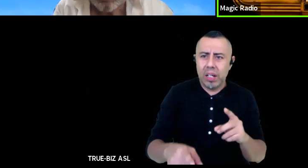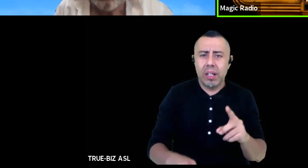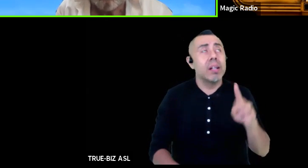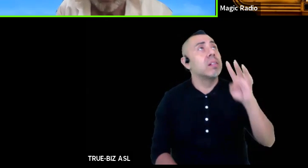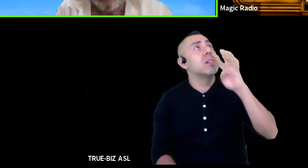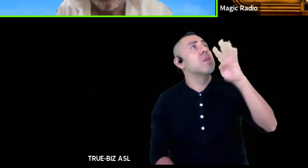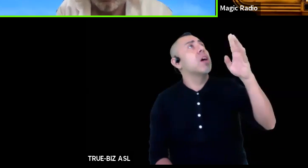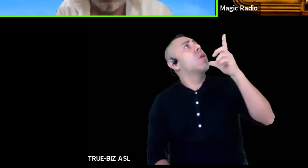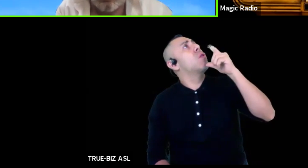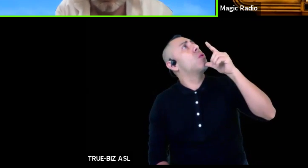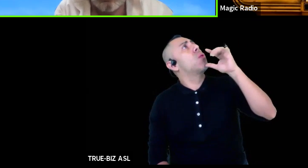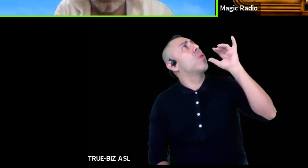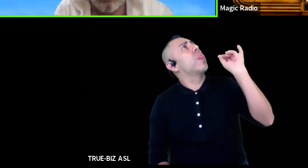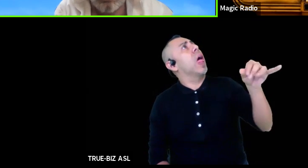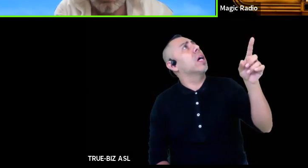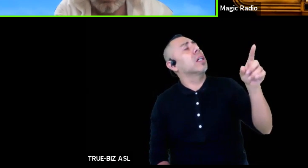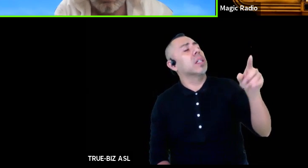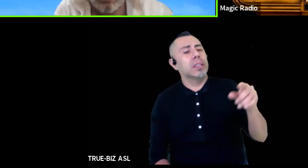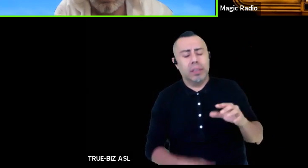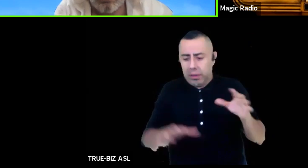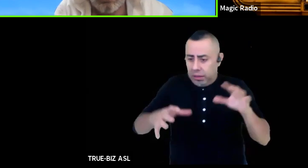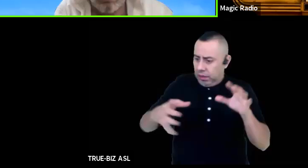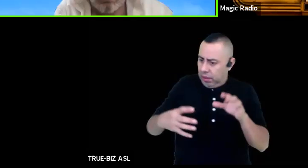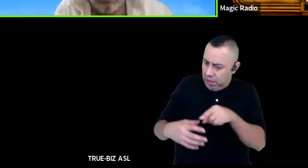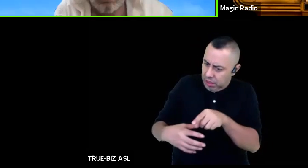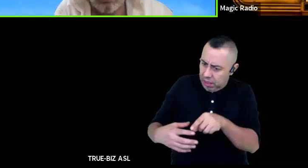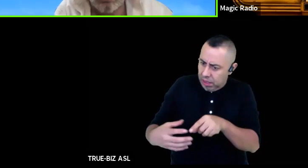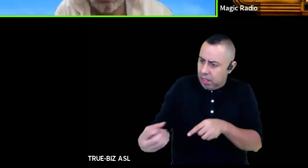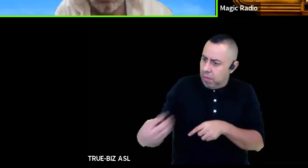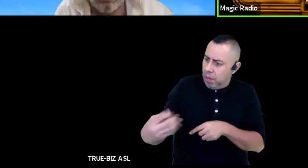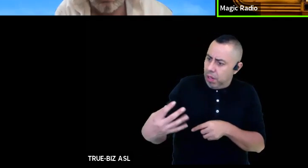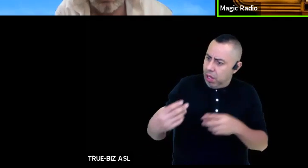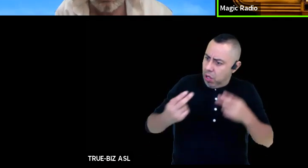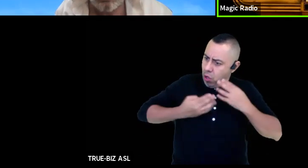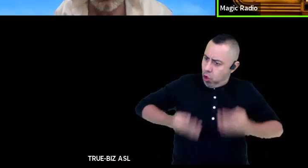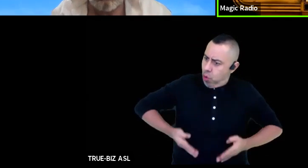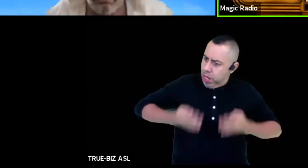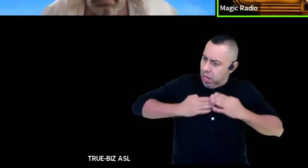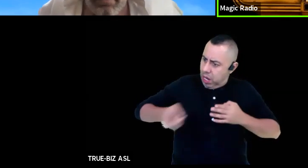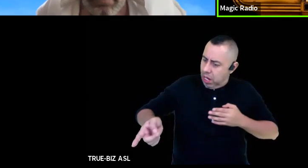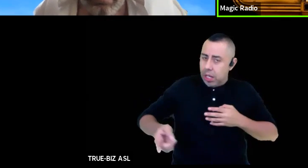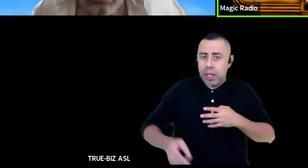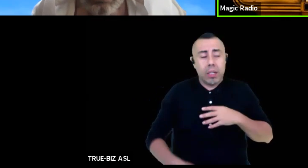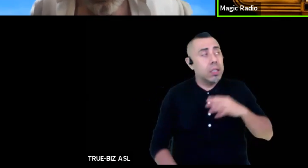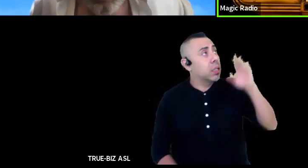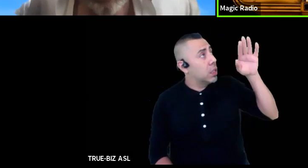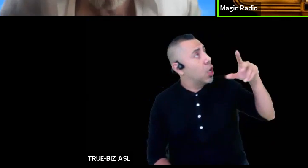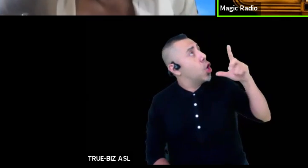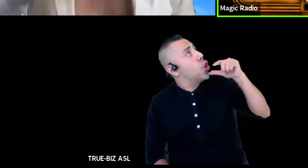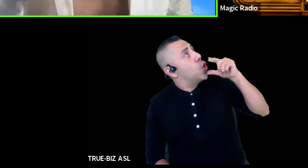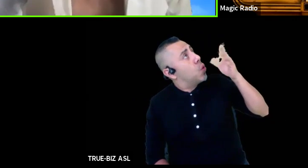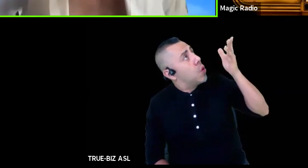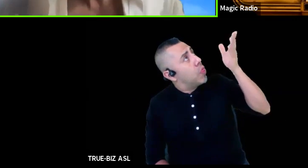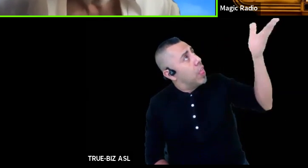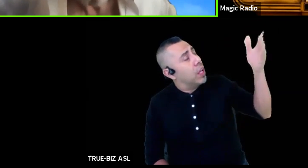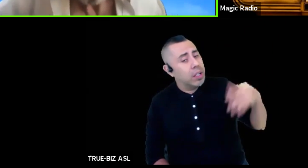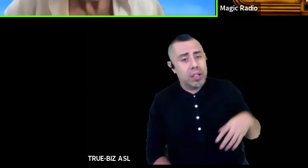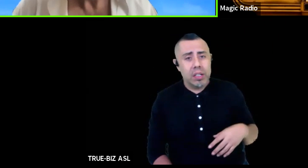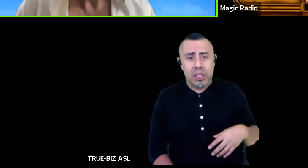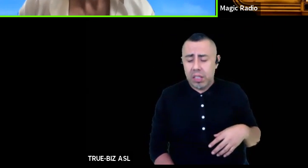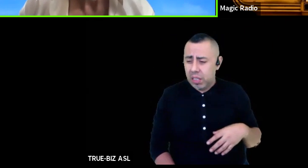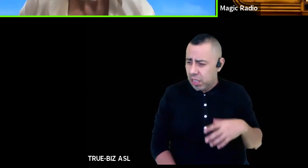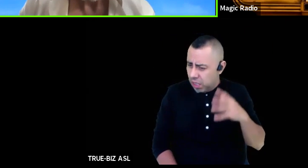human voice come on who's there? radio drama? I